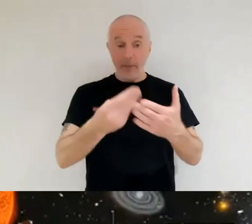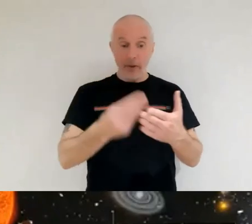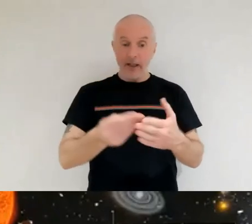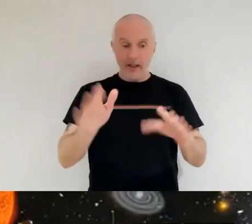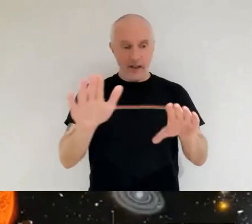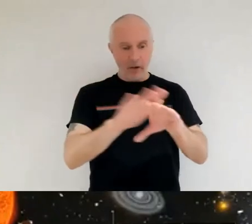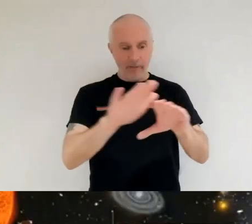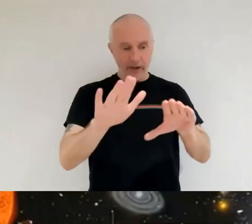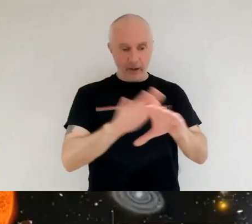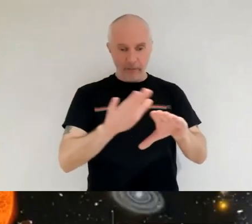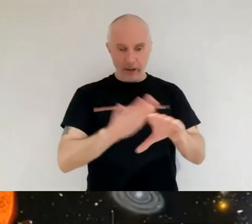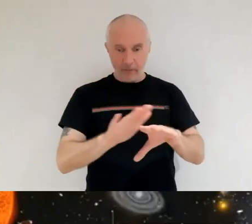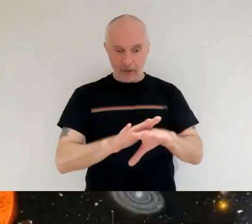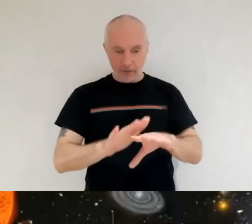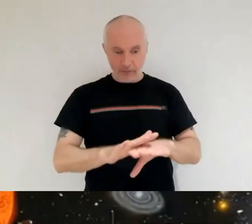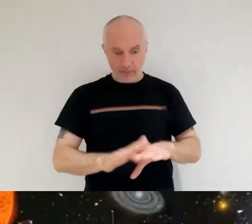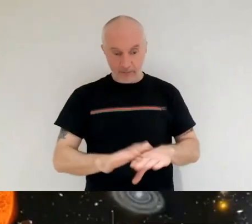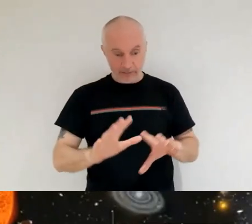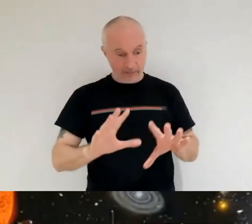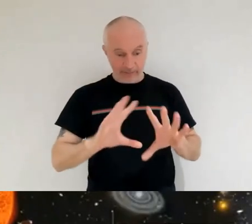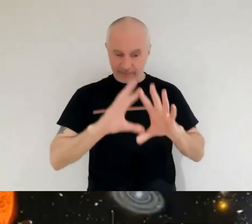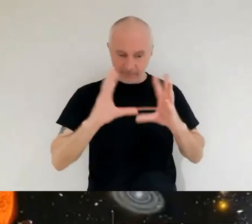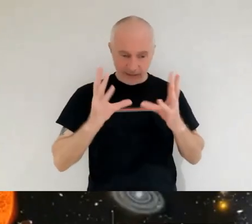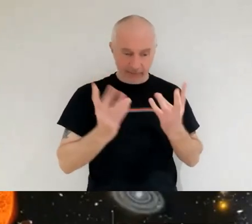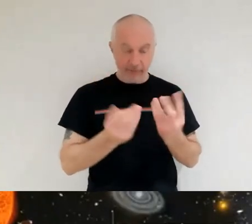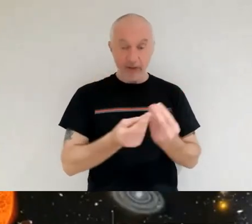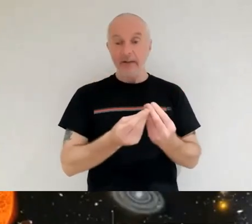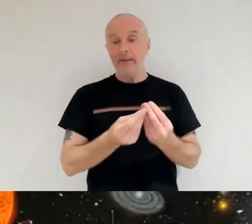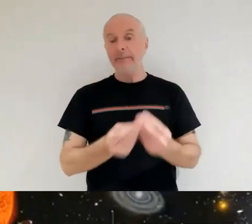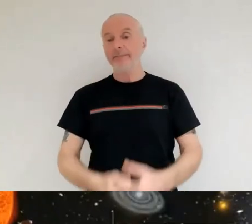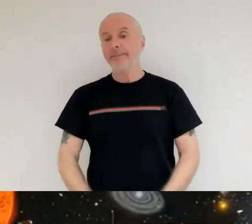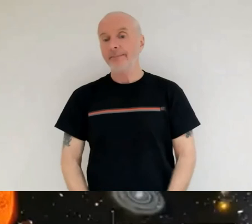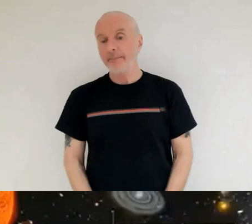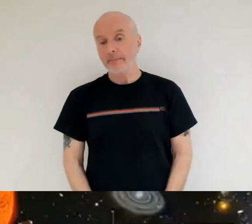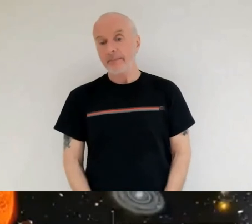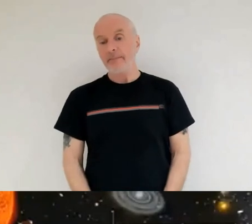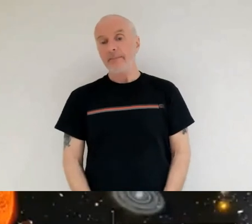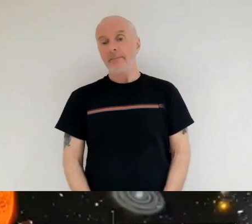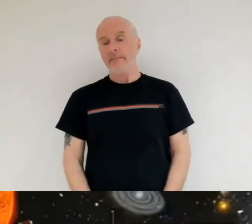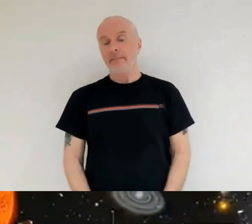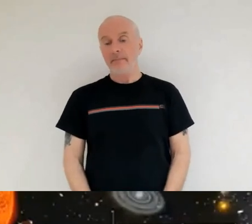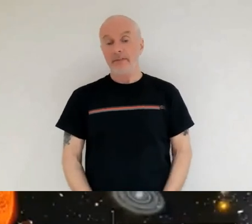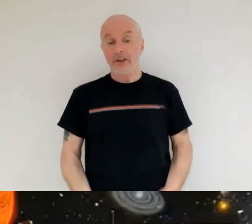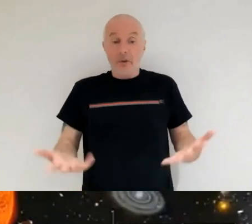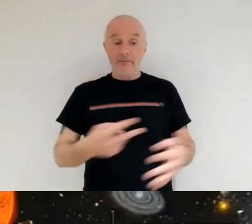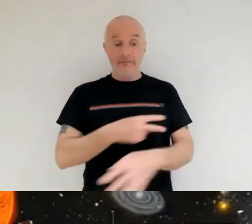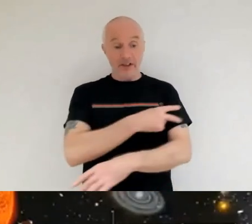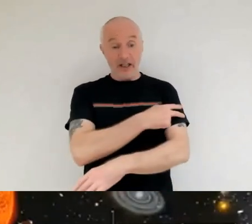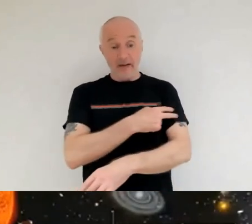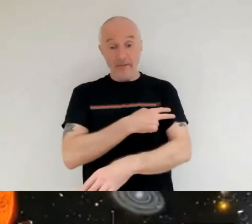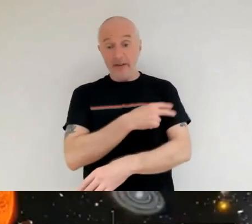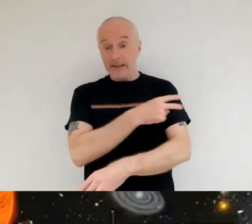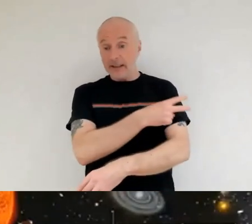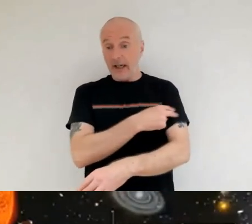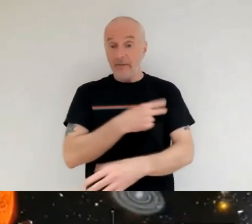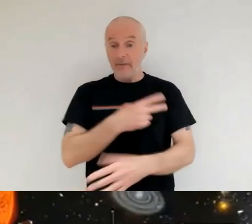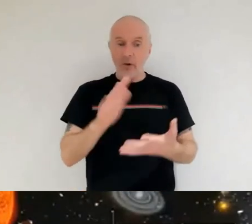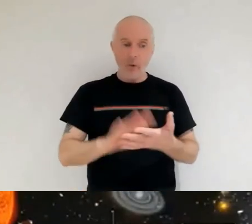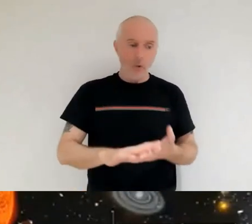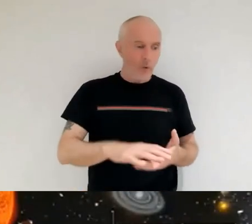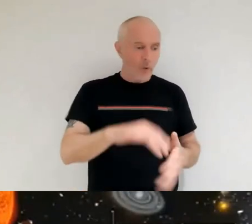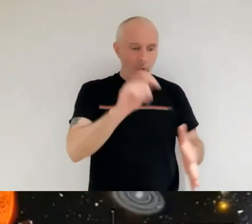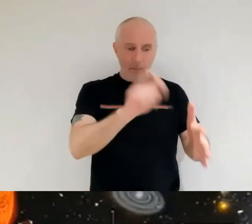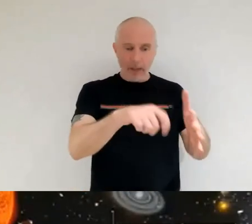you know it's the running costs and things like that well those running costs are mostly staff you know or buying products